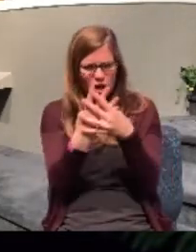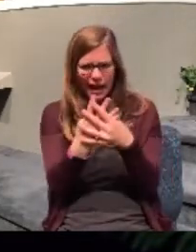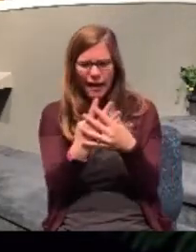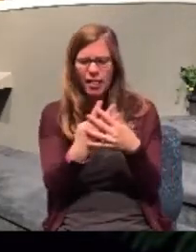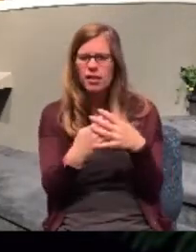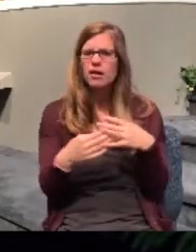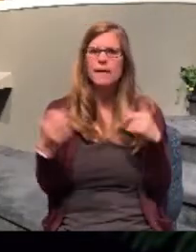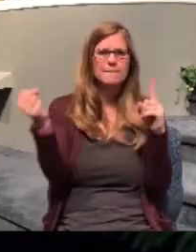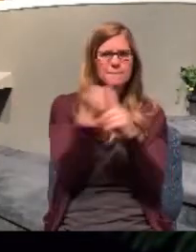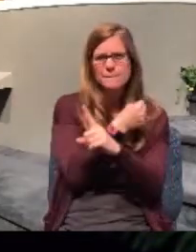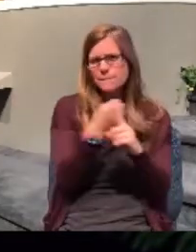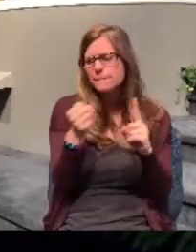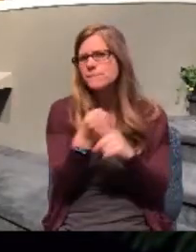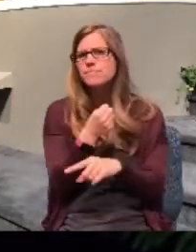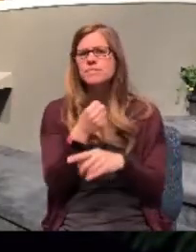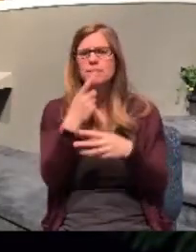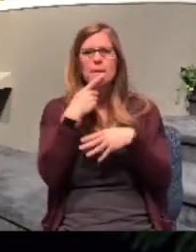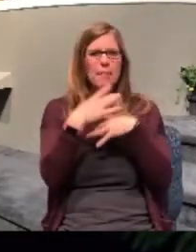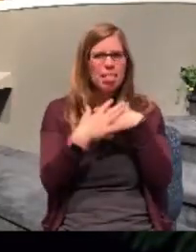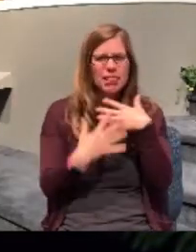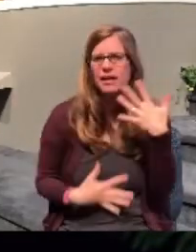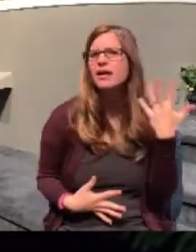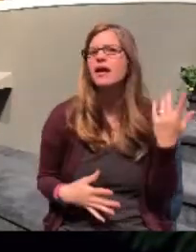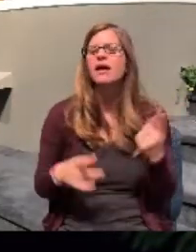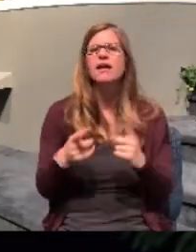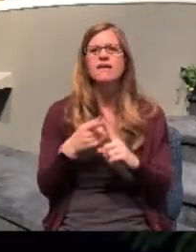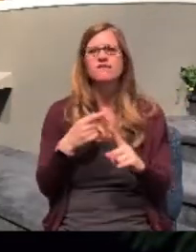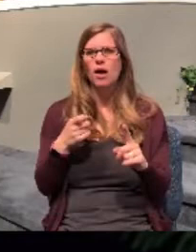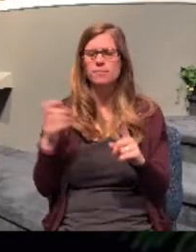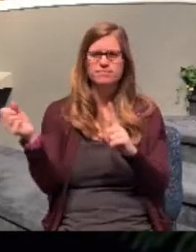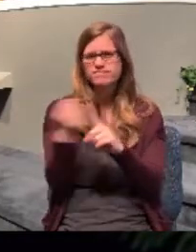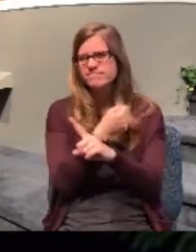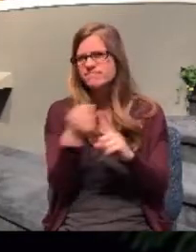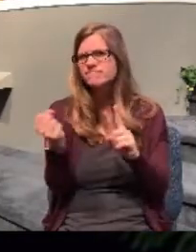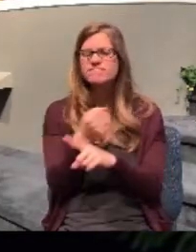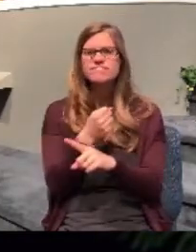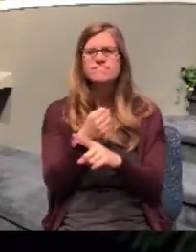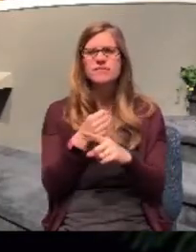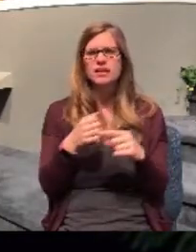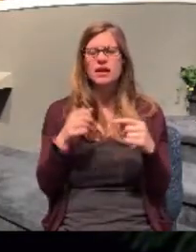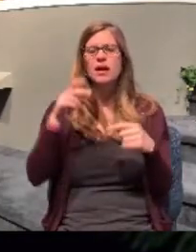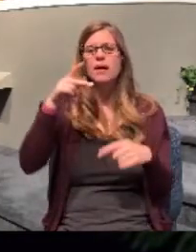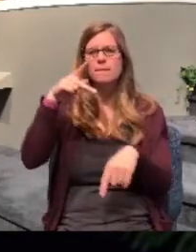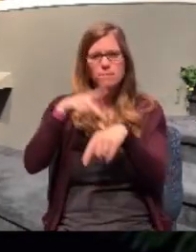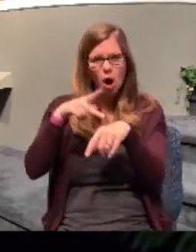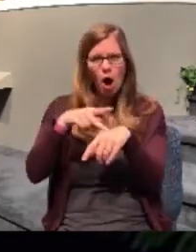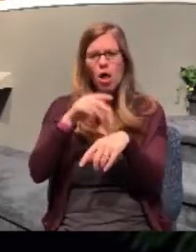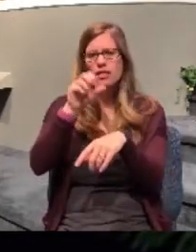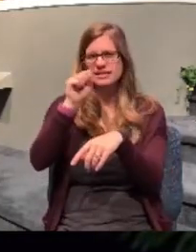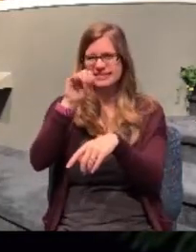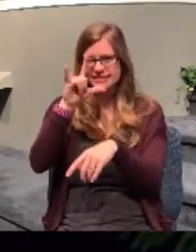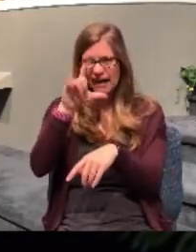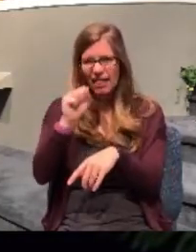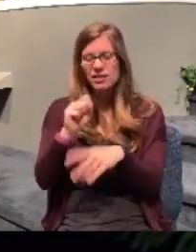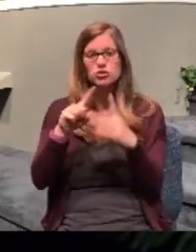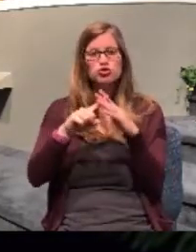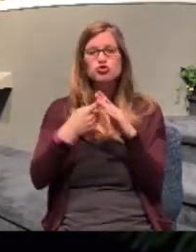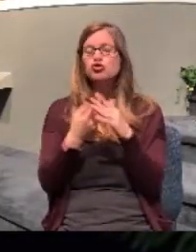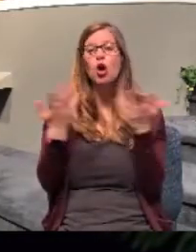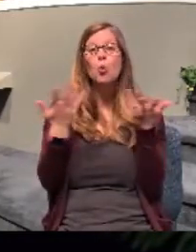were bruised and they were bleeding from getting beaten earlier. And Paul and Silas began to sing